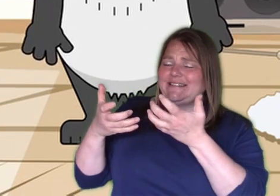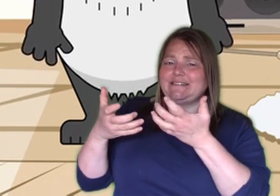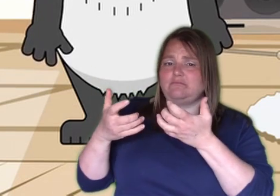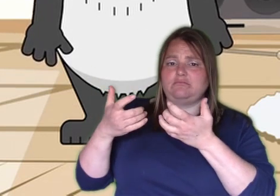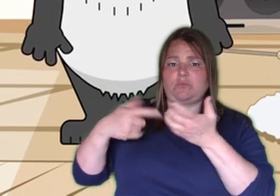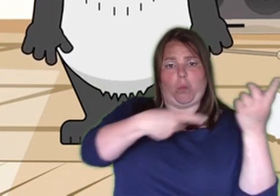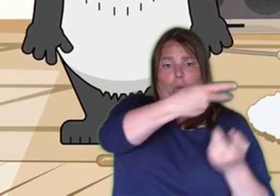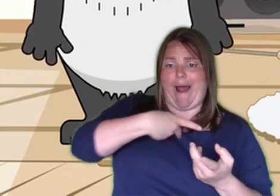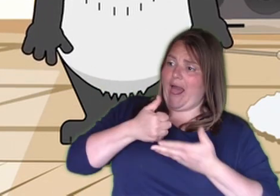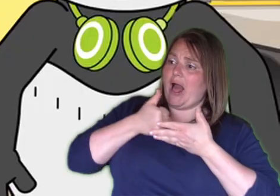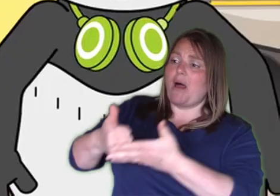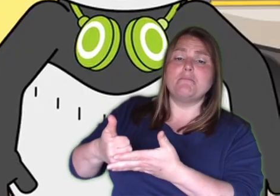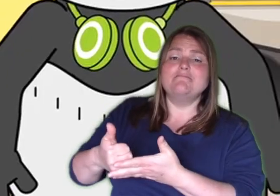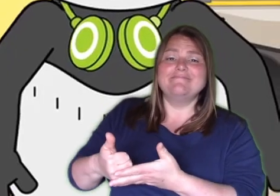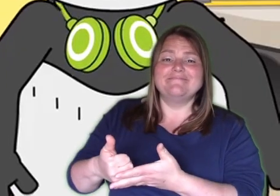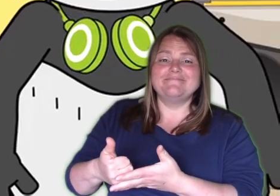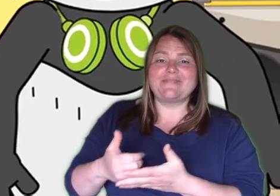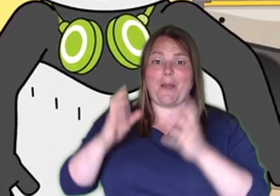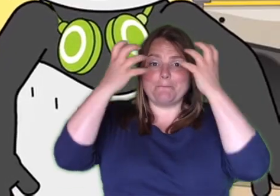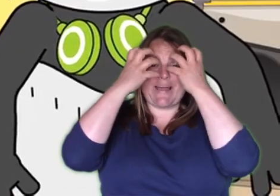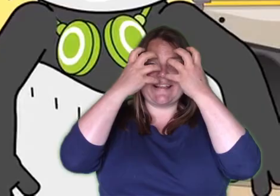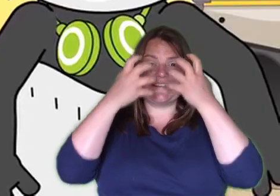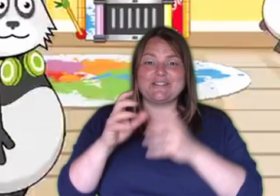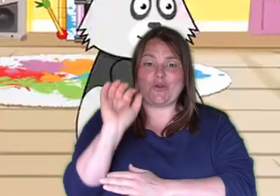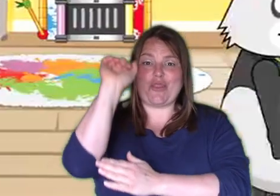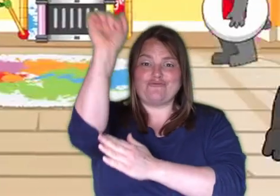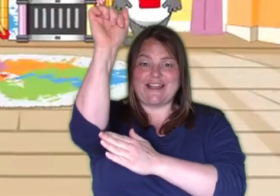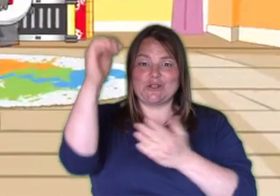We'll help you find it. Pandas to the rescue!